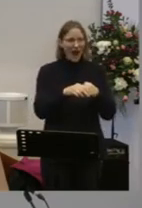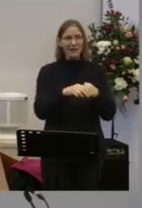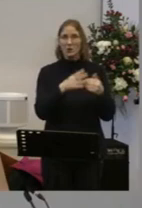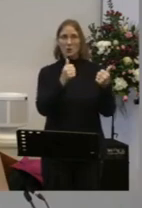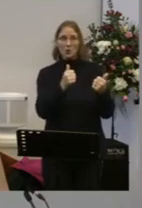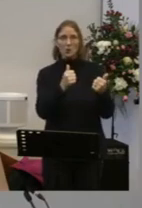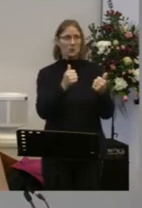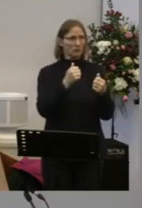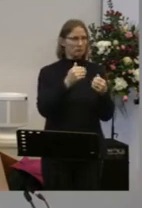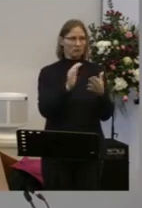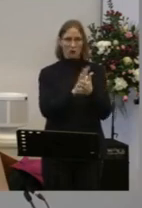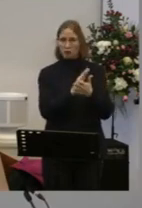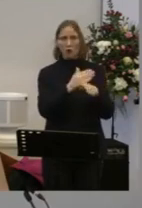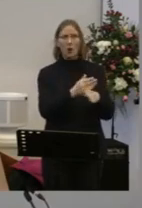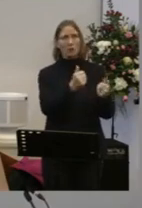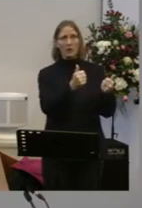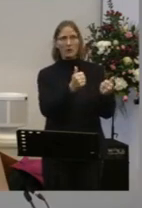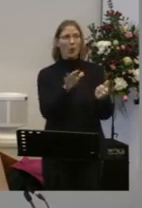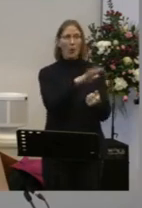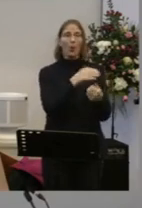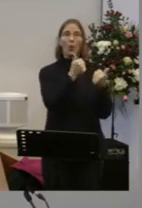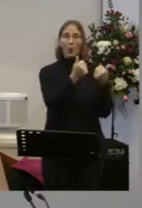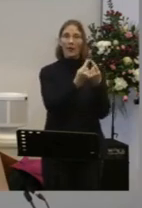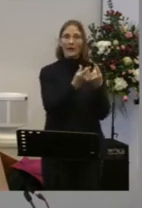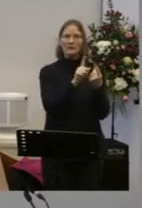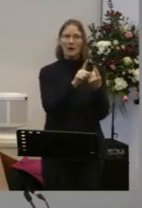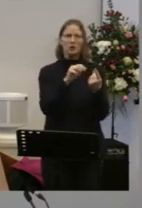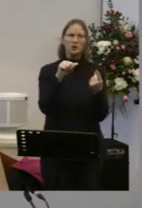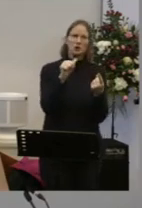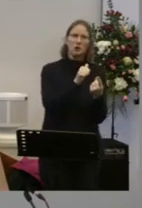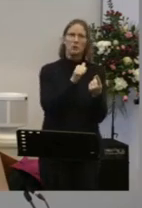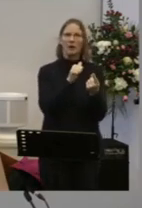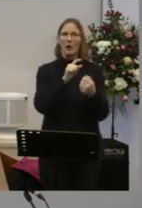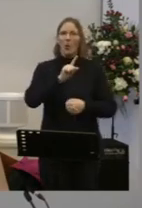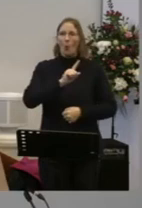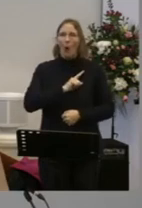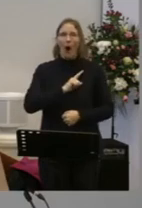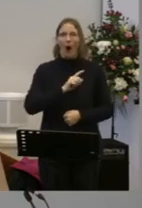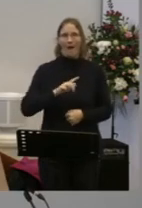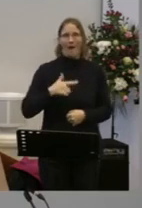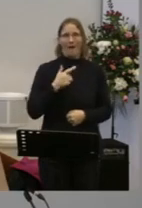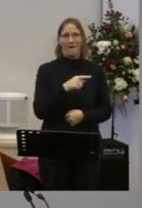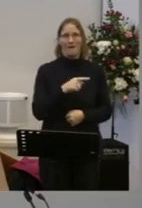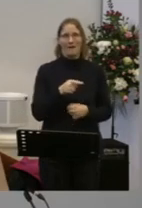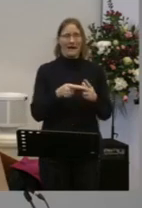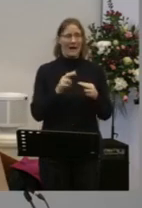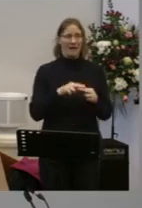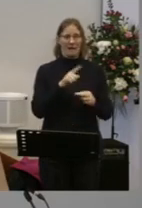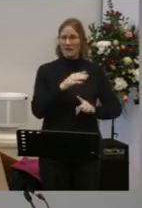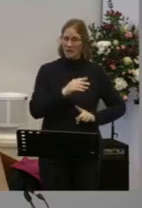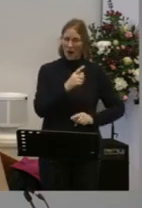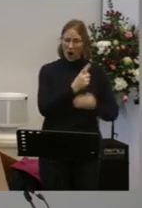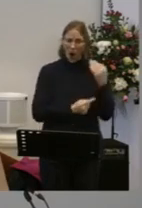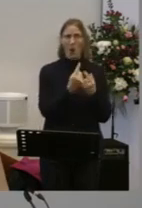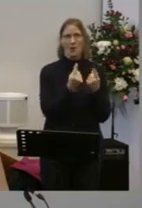course you should It's great if you enjoy your job But if your core reason for living is one of those